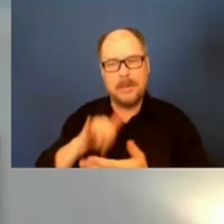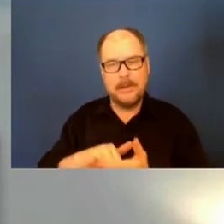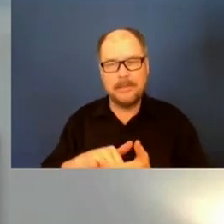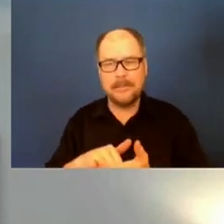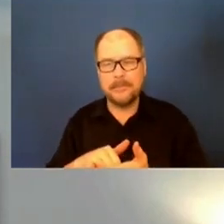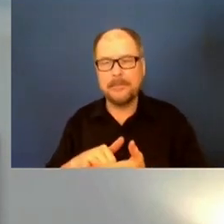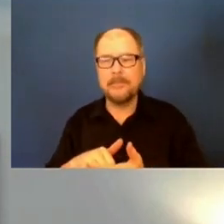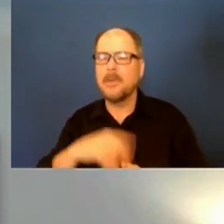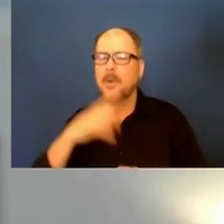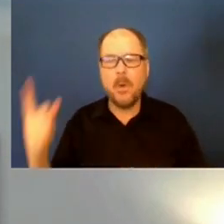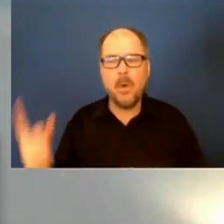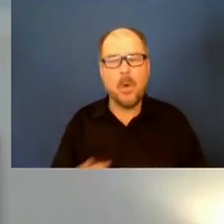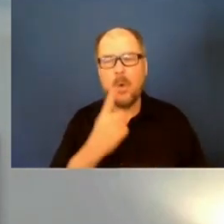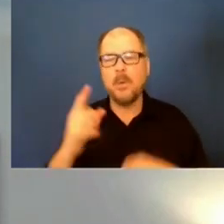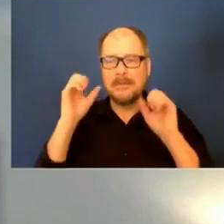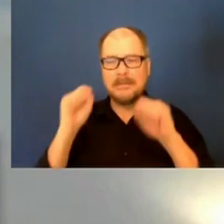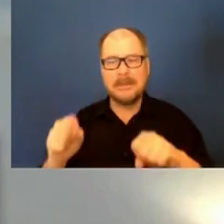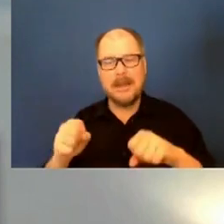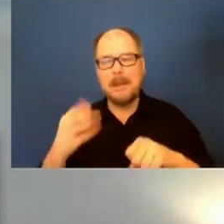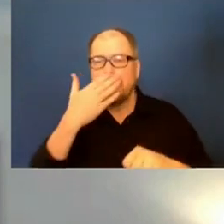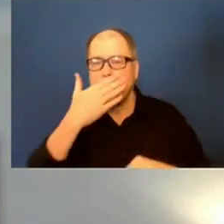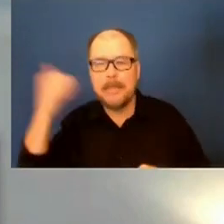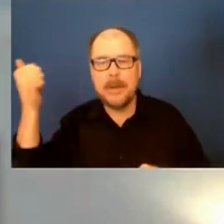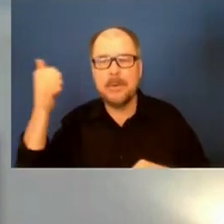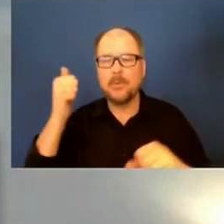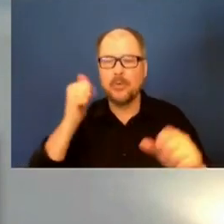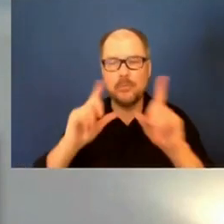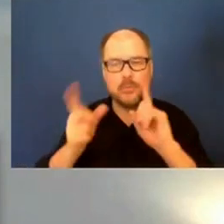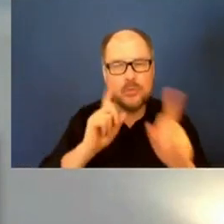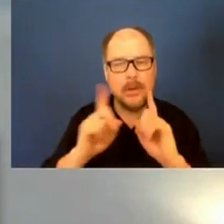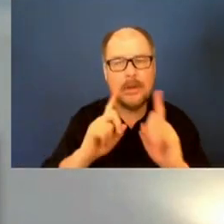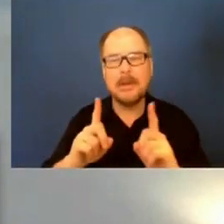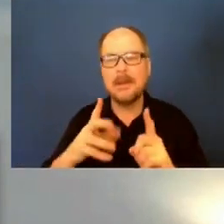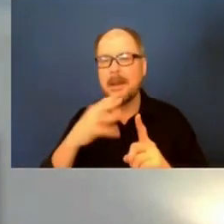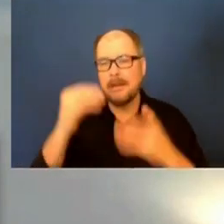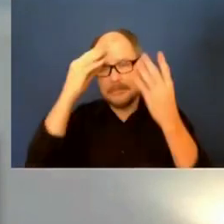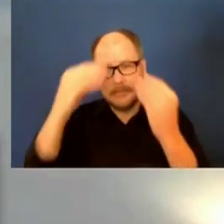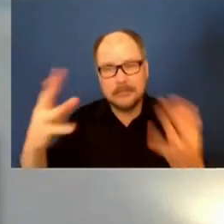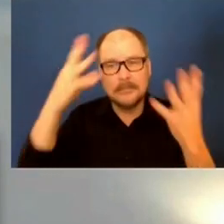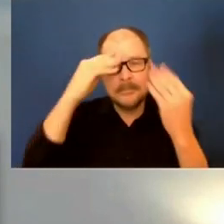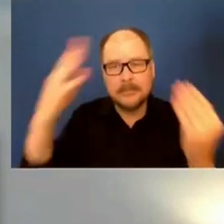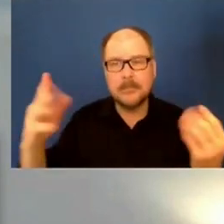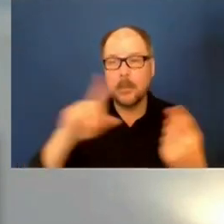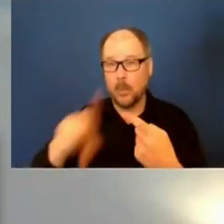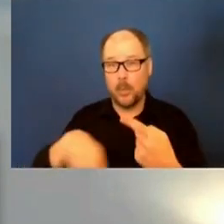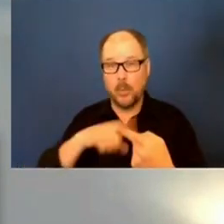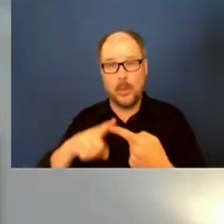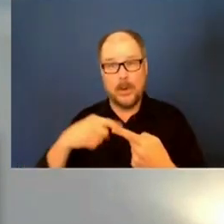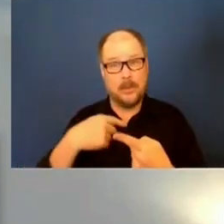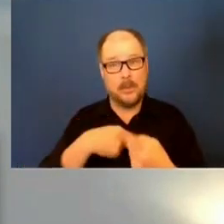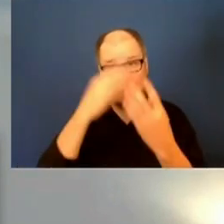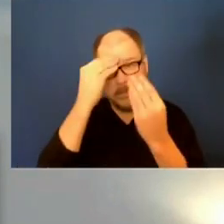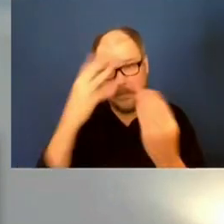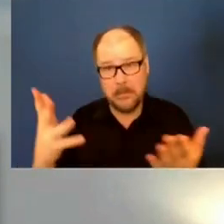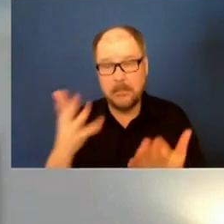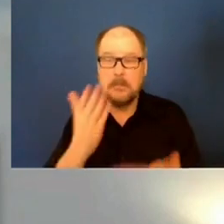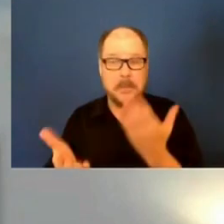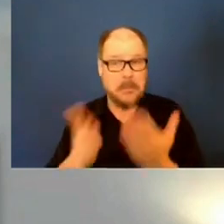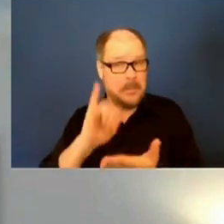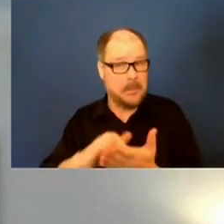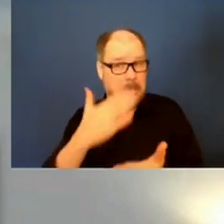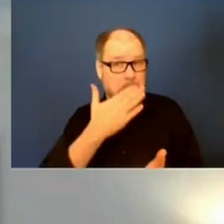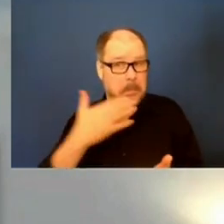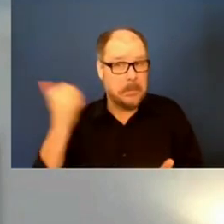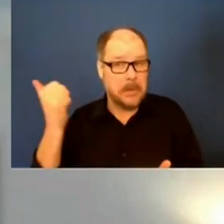think, you know, there's always room to be better around communication and how we communicate with people and when we communicate with people. I think that would have been potentially,